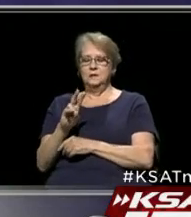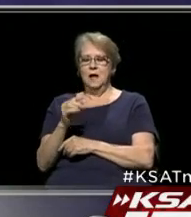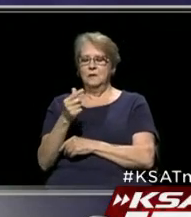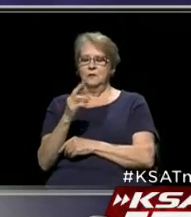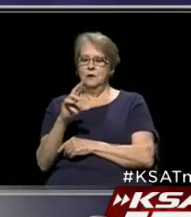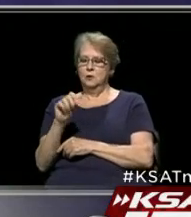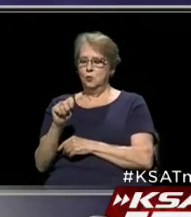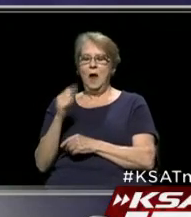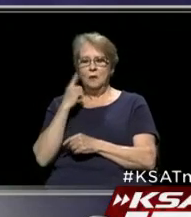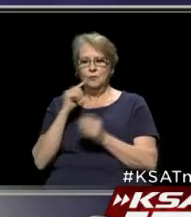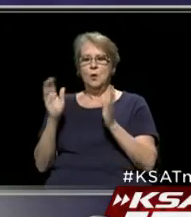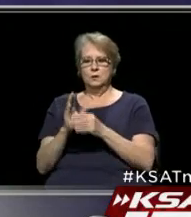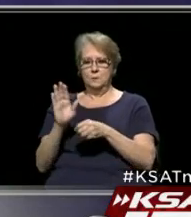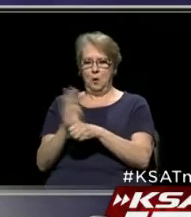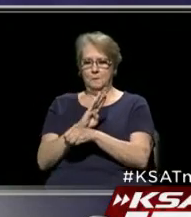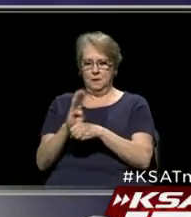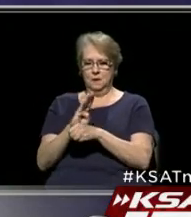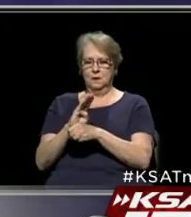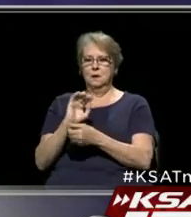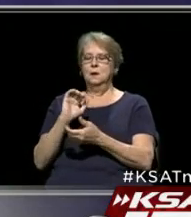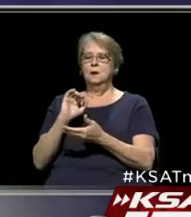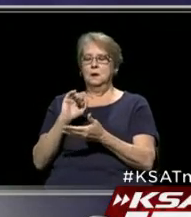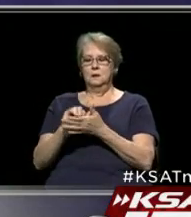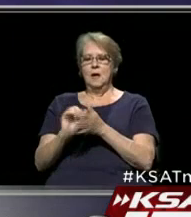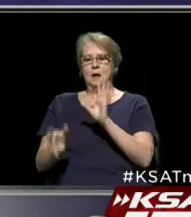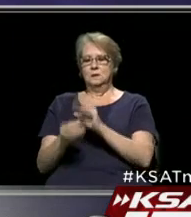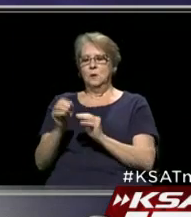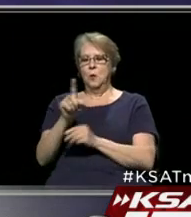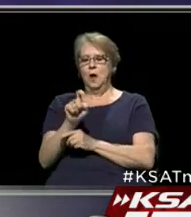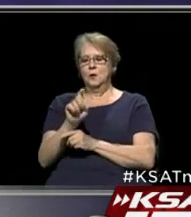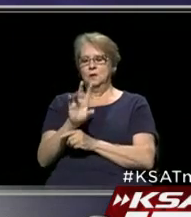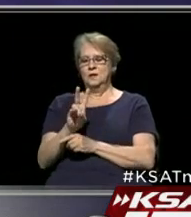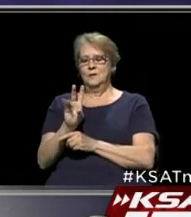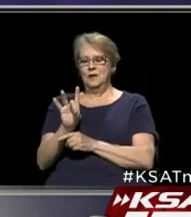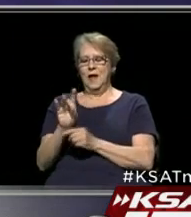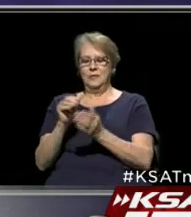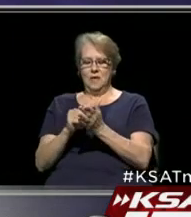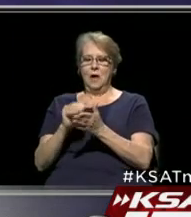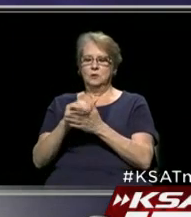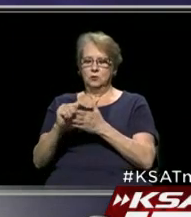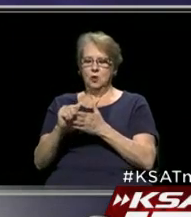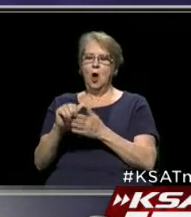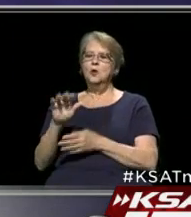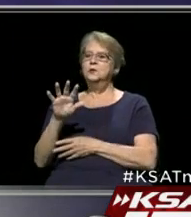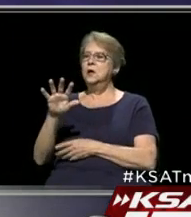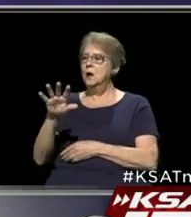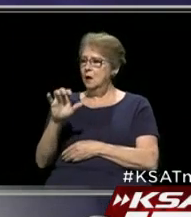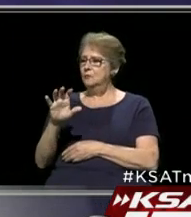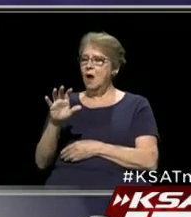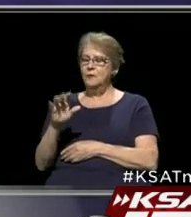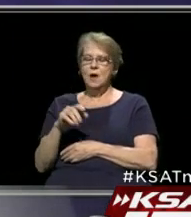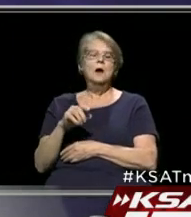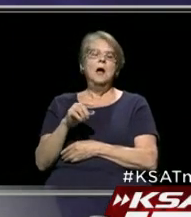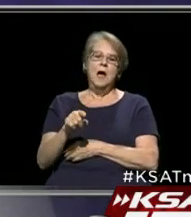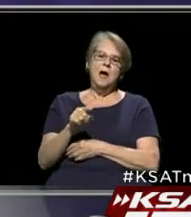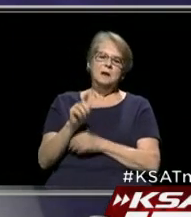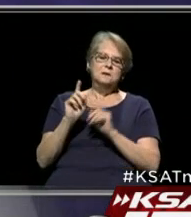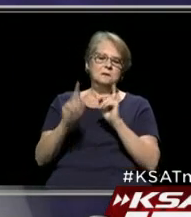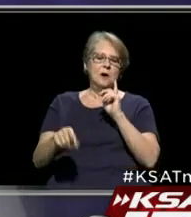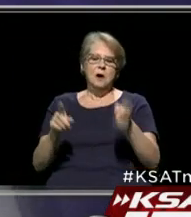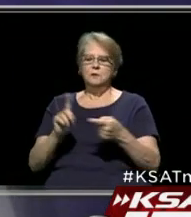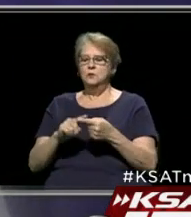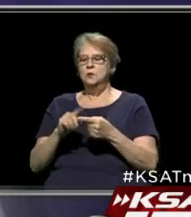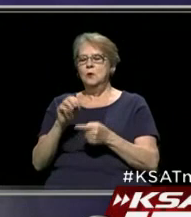to small businesses. That totals $178,500. And they've gone to firms like